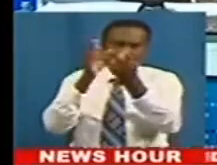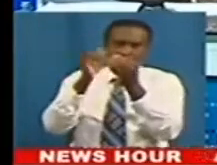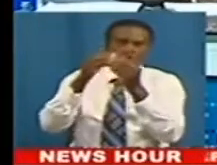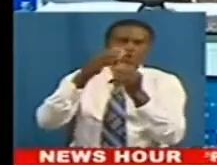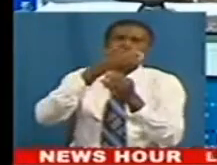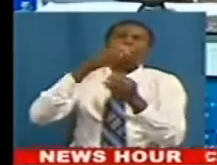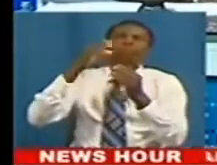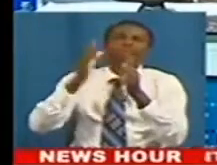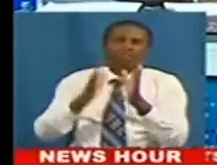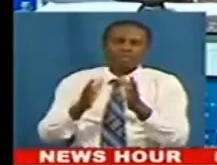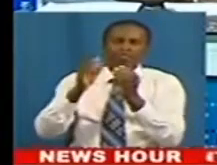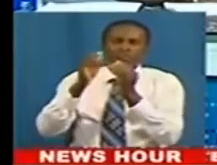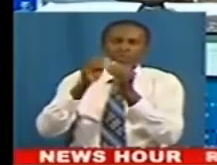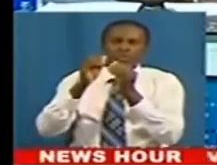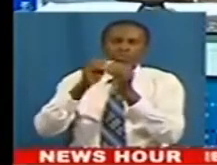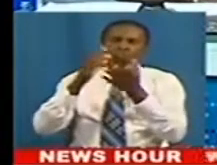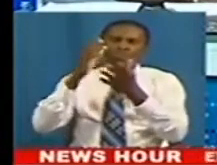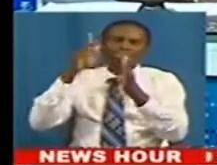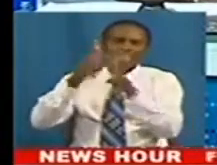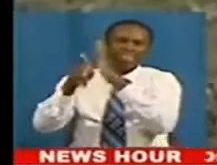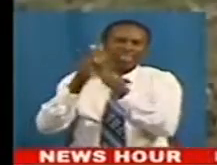manage pests and increase yields.